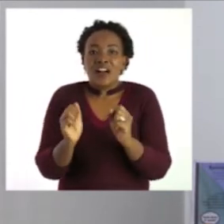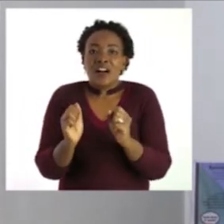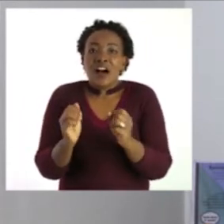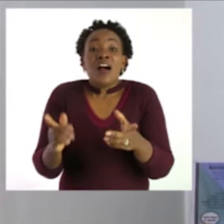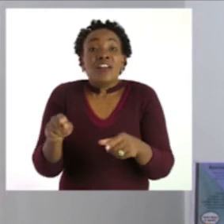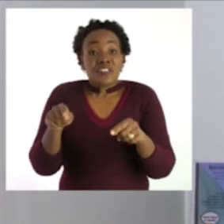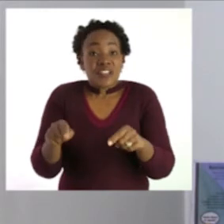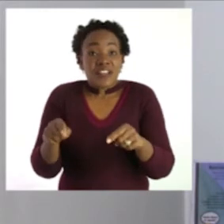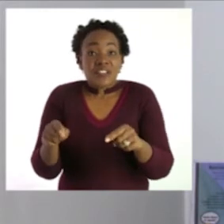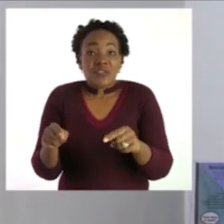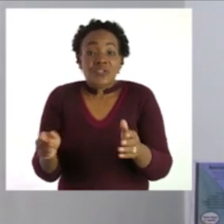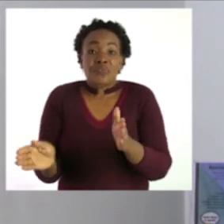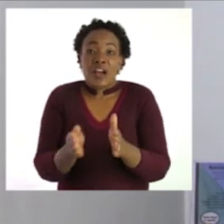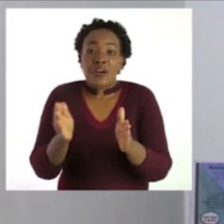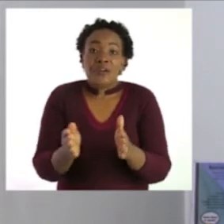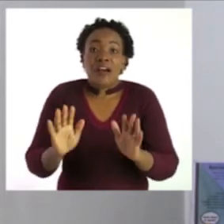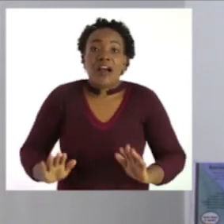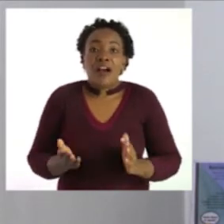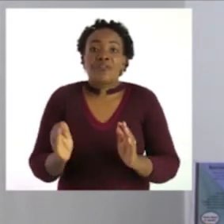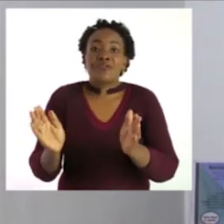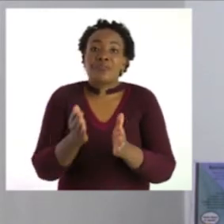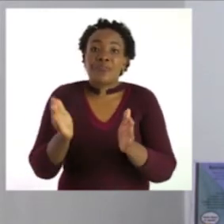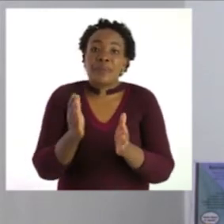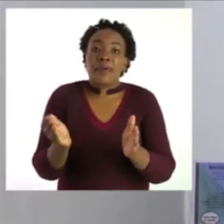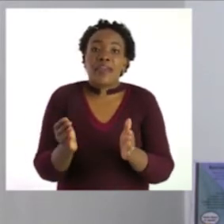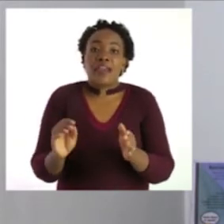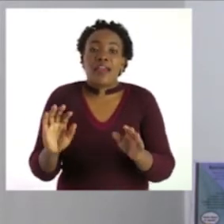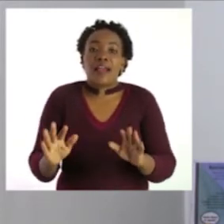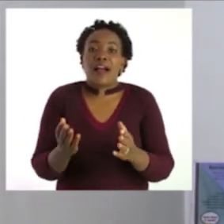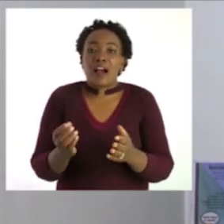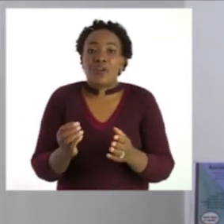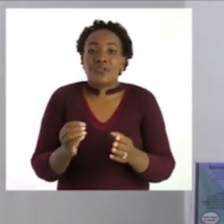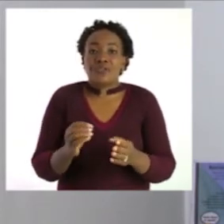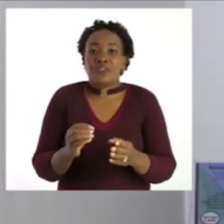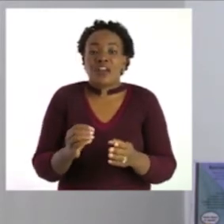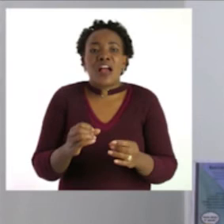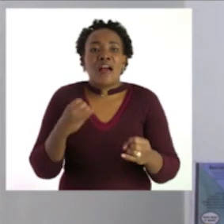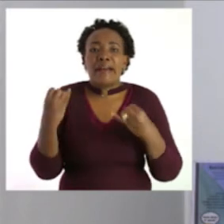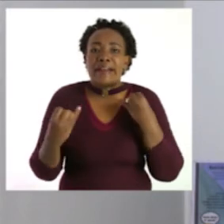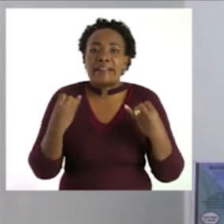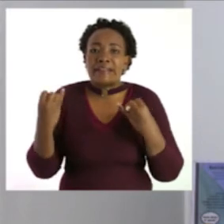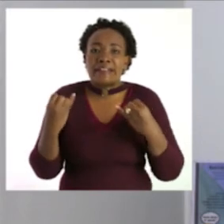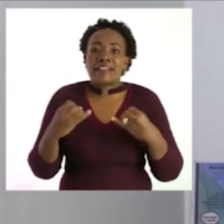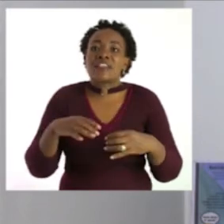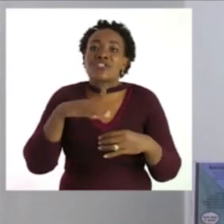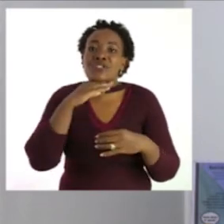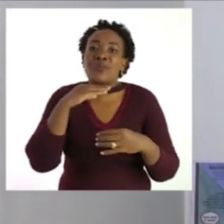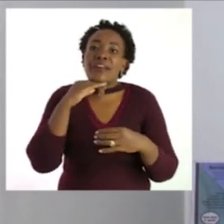plan to guide you write a an interesting composition